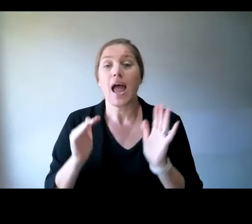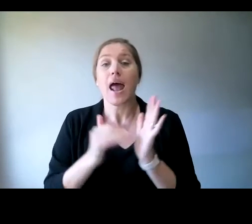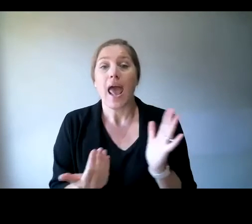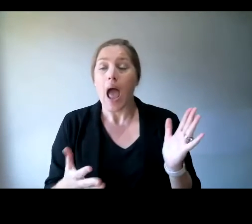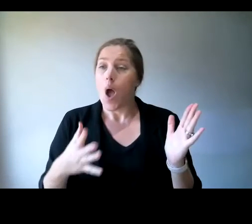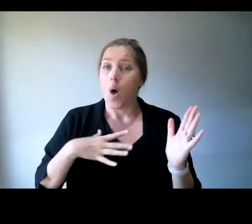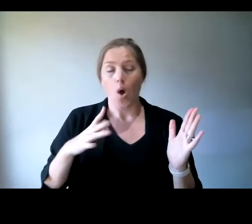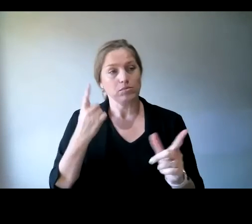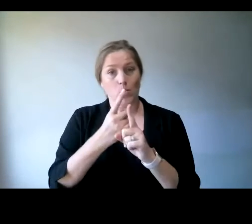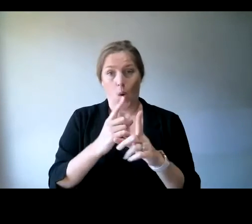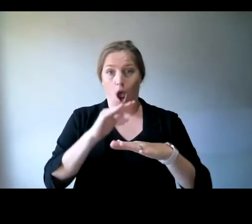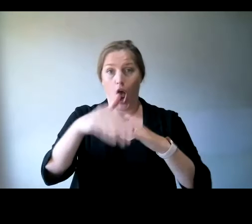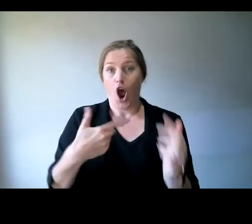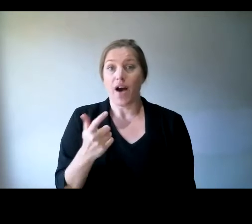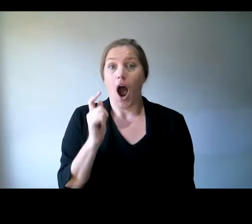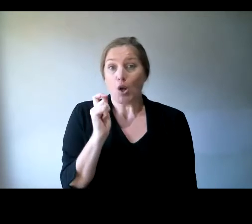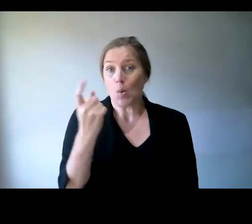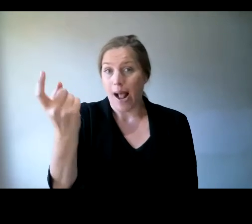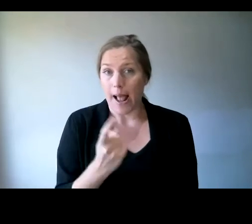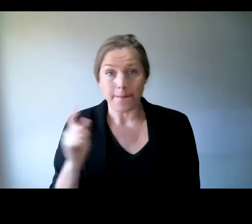looming presence that is the federal election.